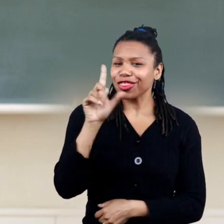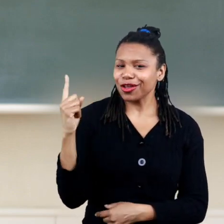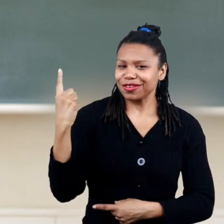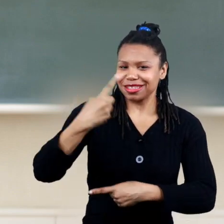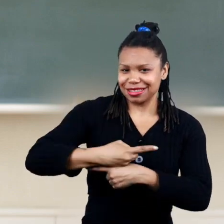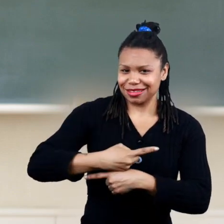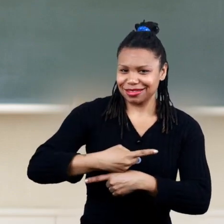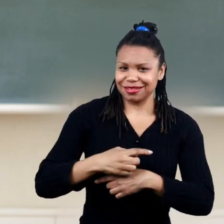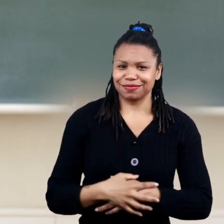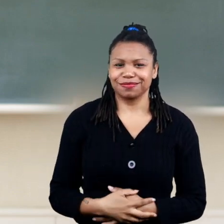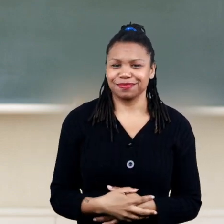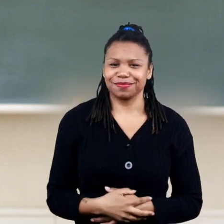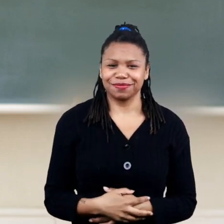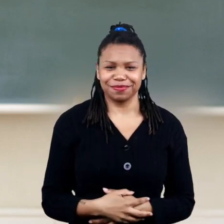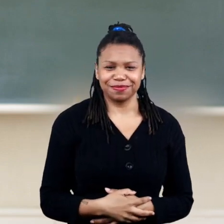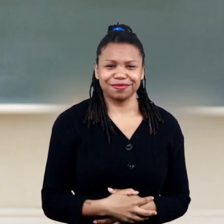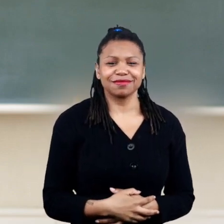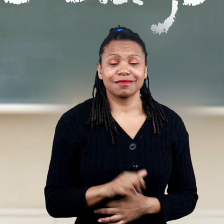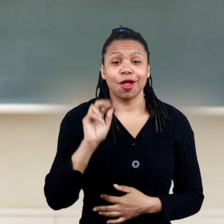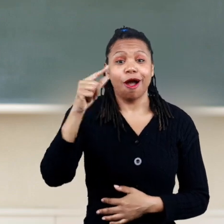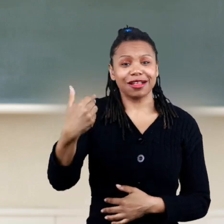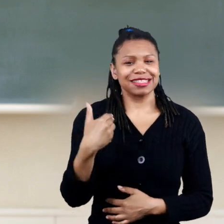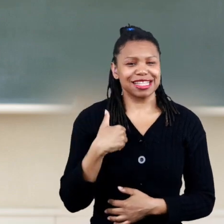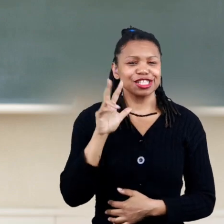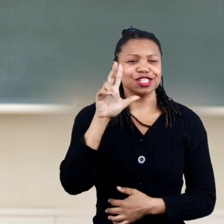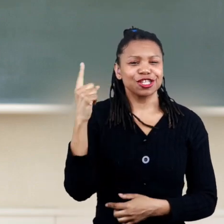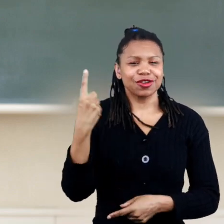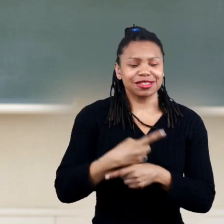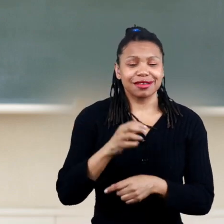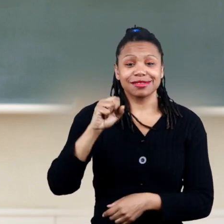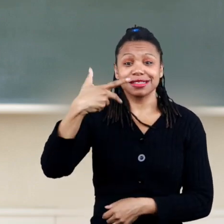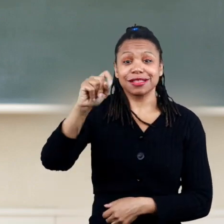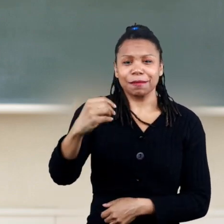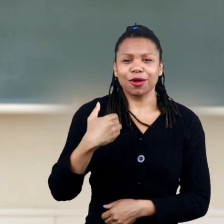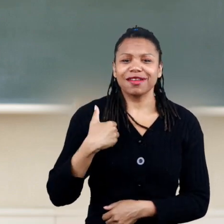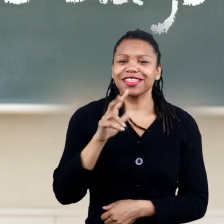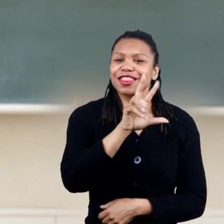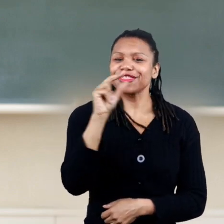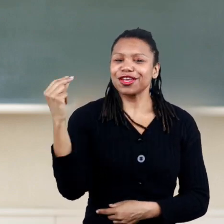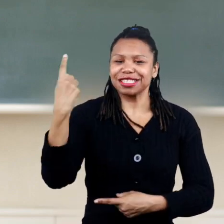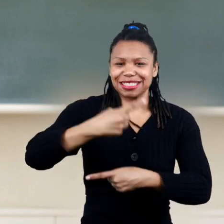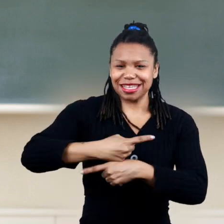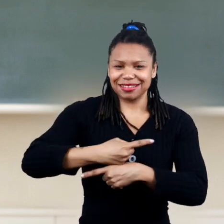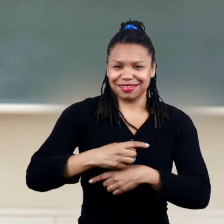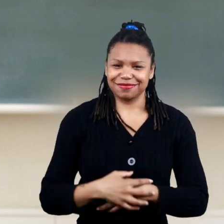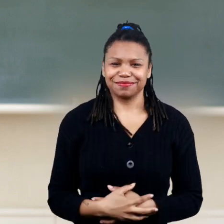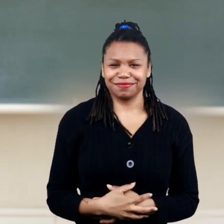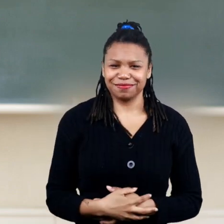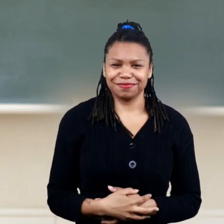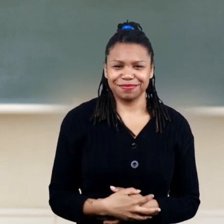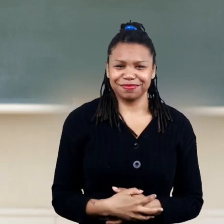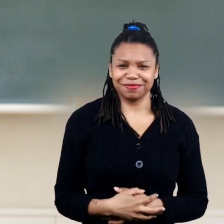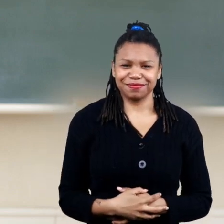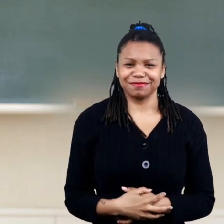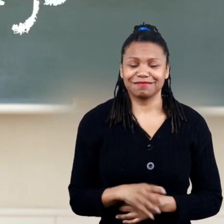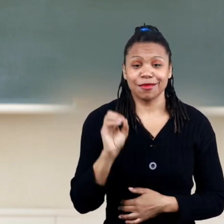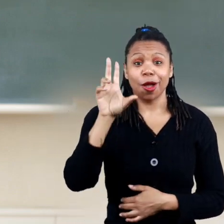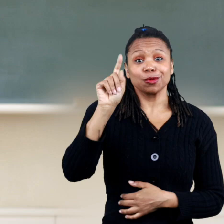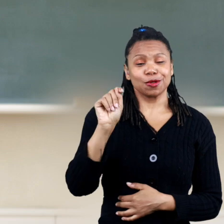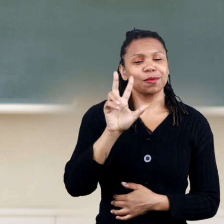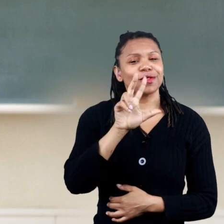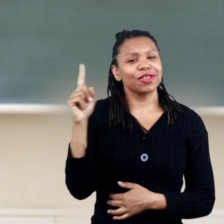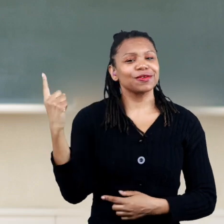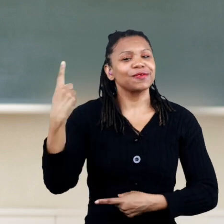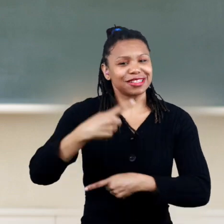july has 31 days august has 31 days september has 30 days